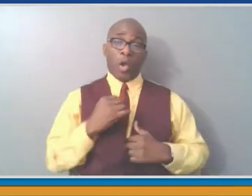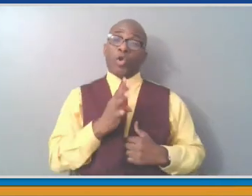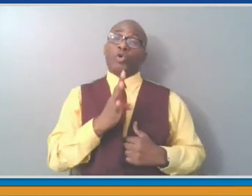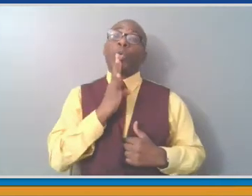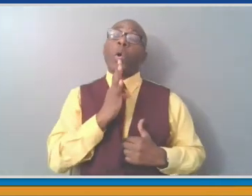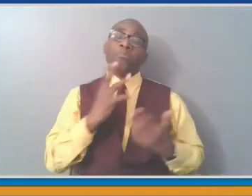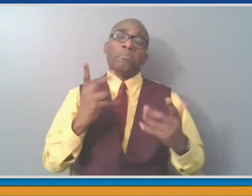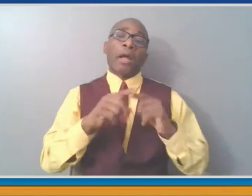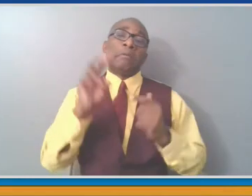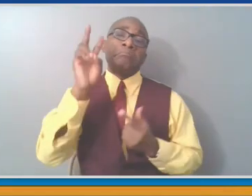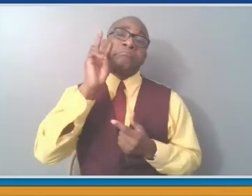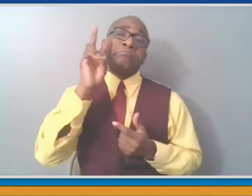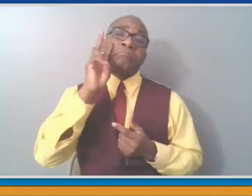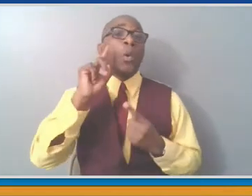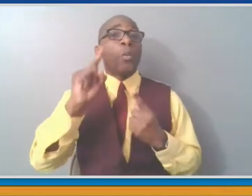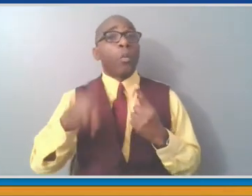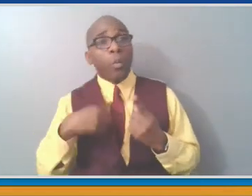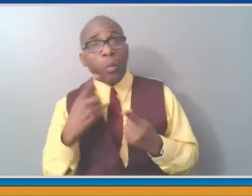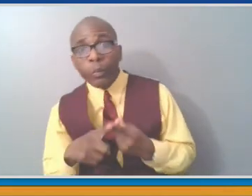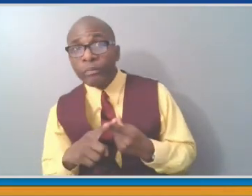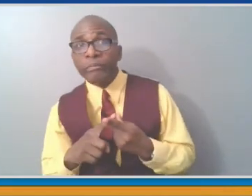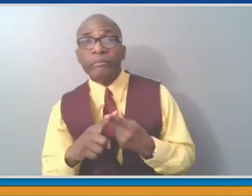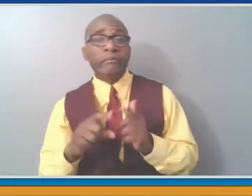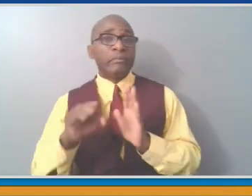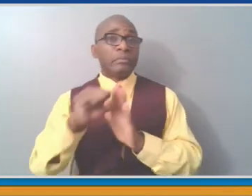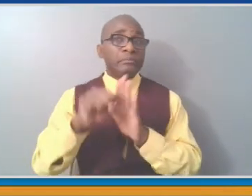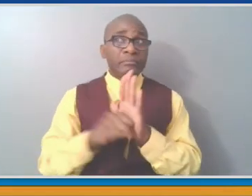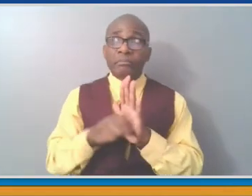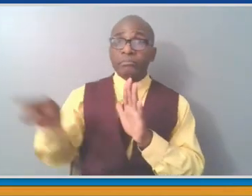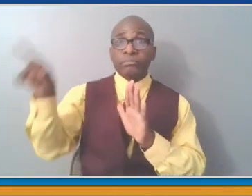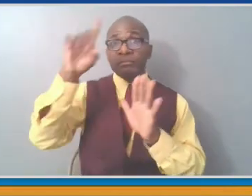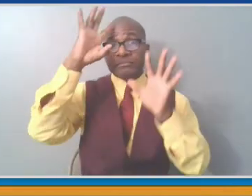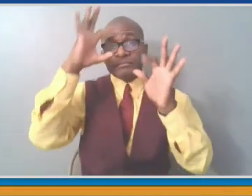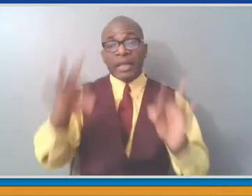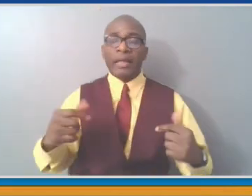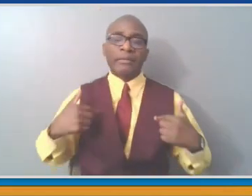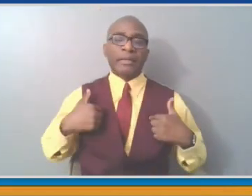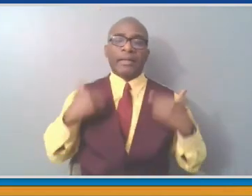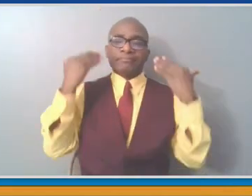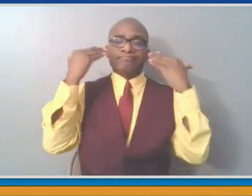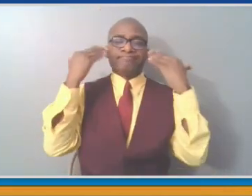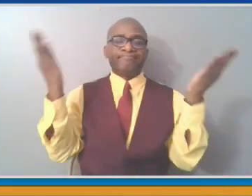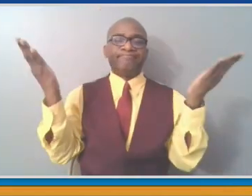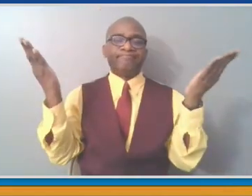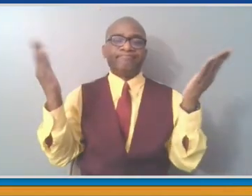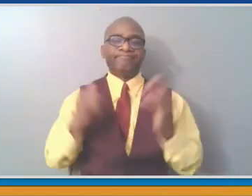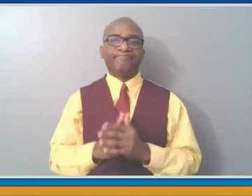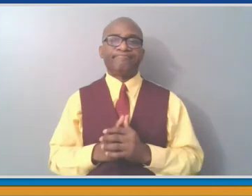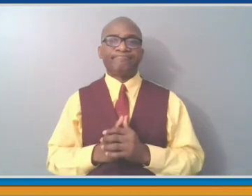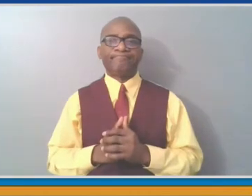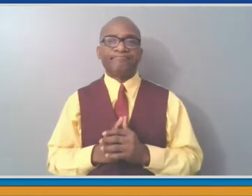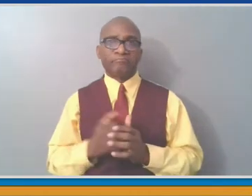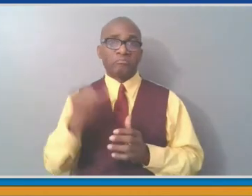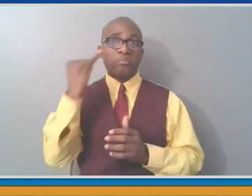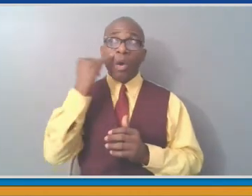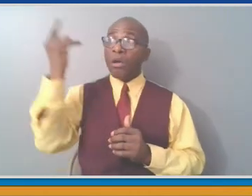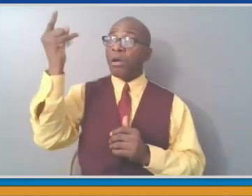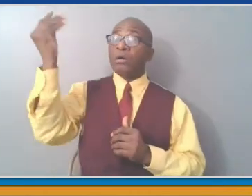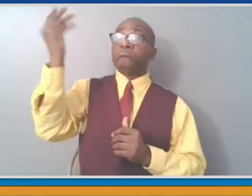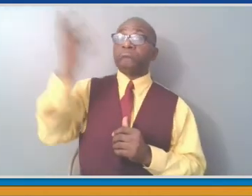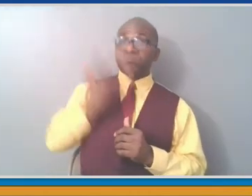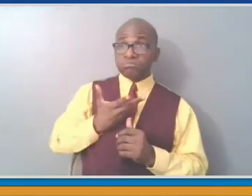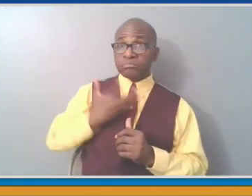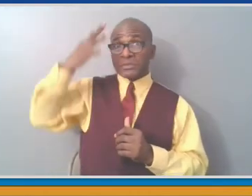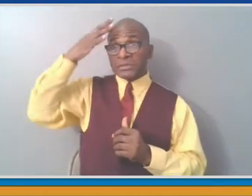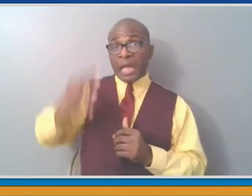know that until the state makes that decision. And of course, the county will track that decision, and if we reach the point at which we now have to hunt